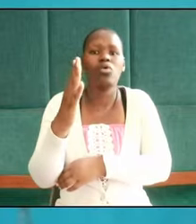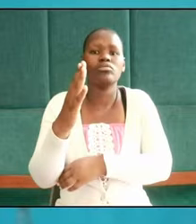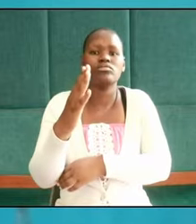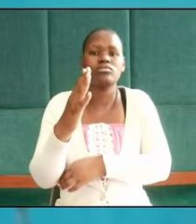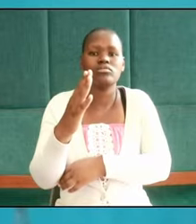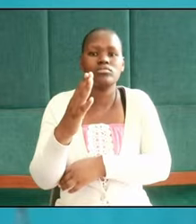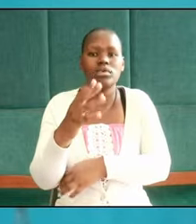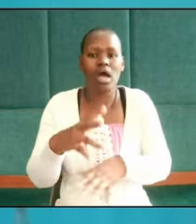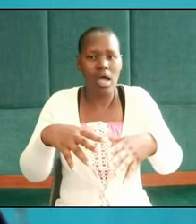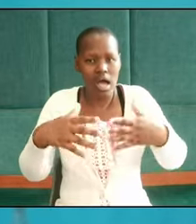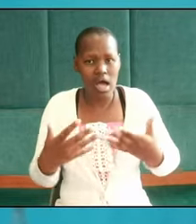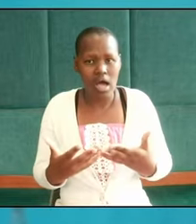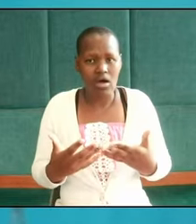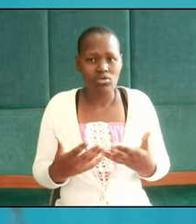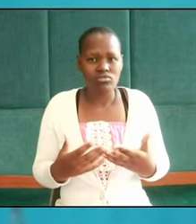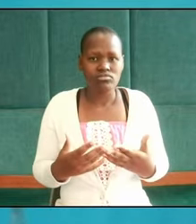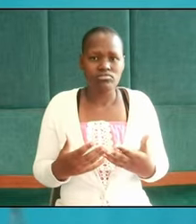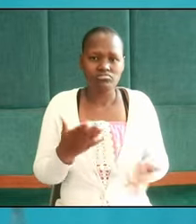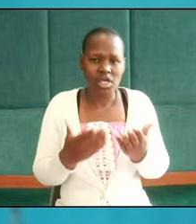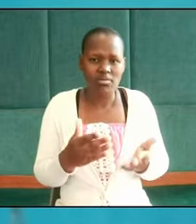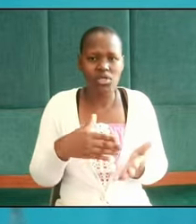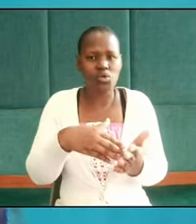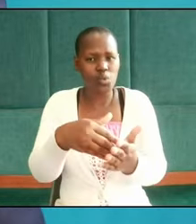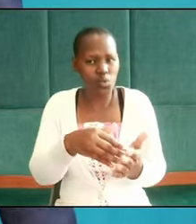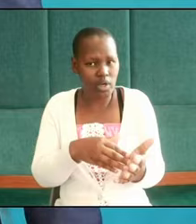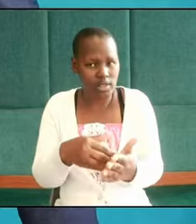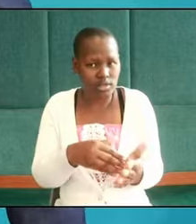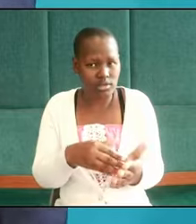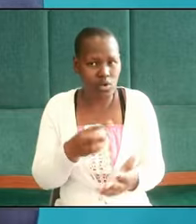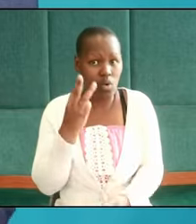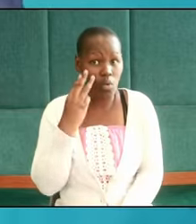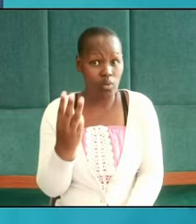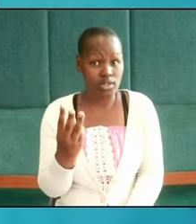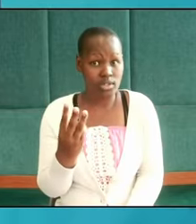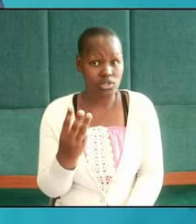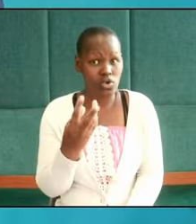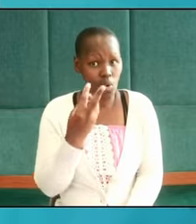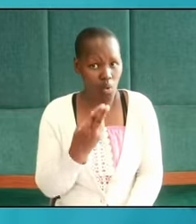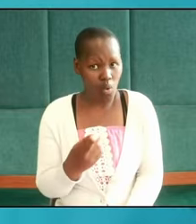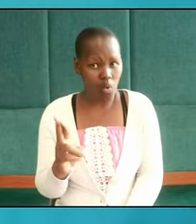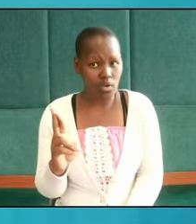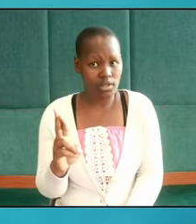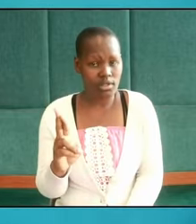whether you are his witness or you are